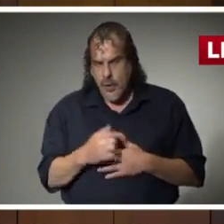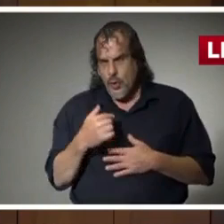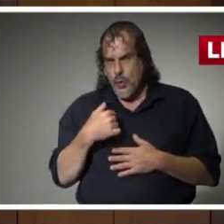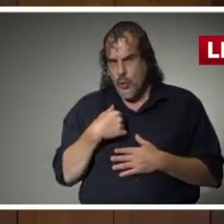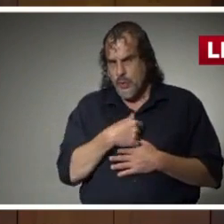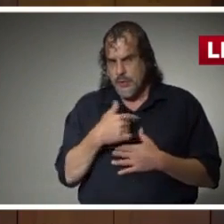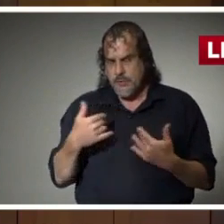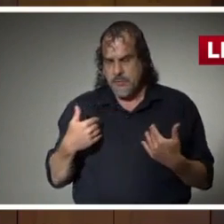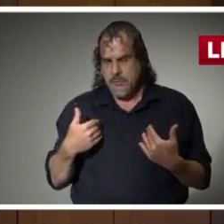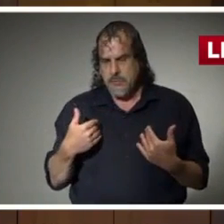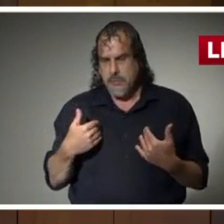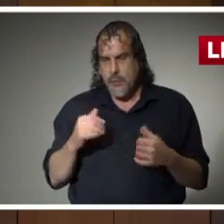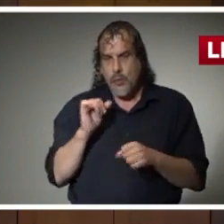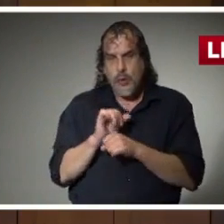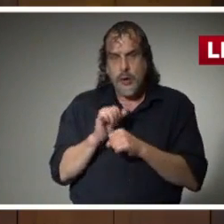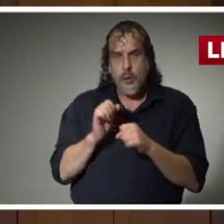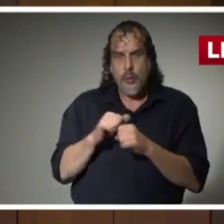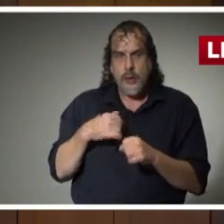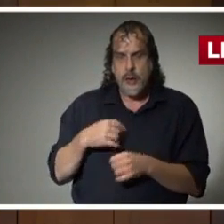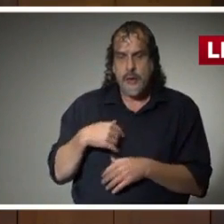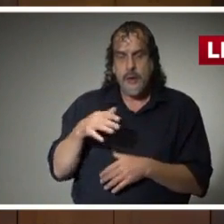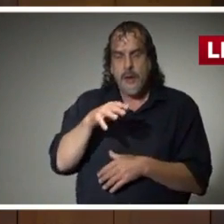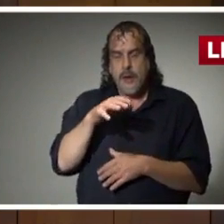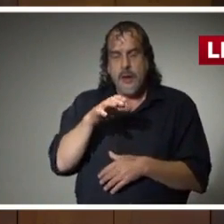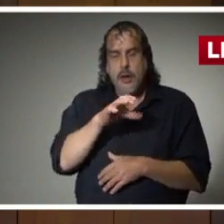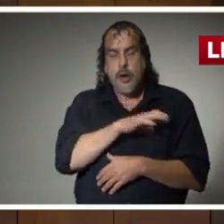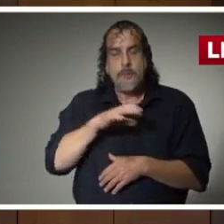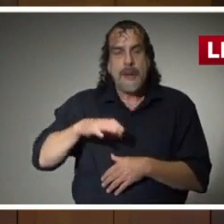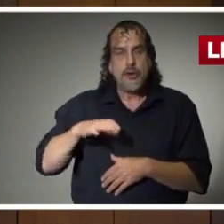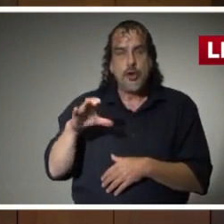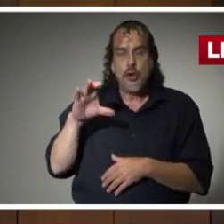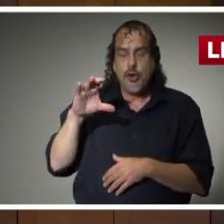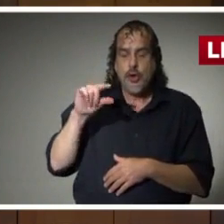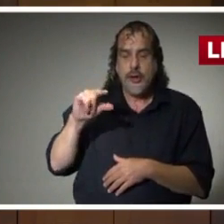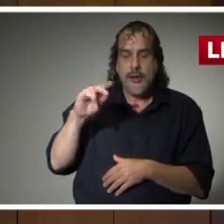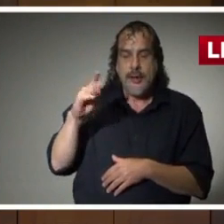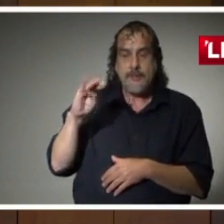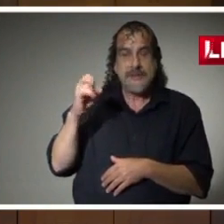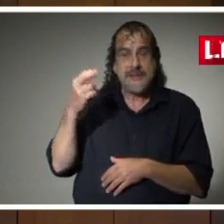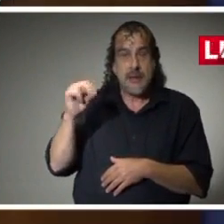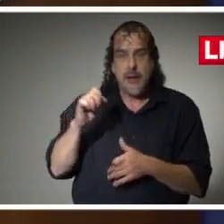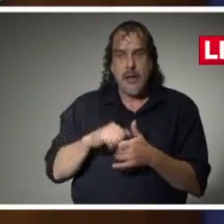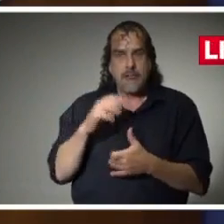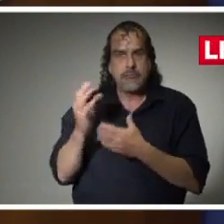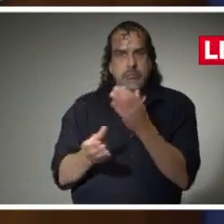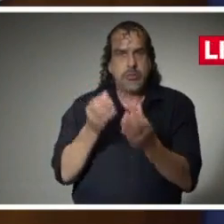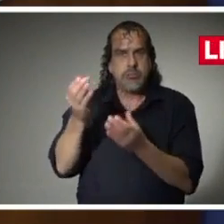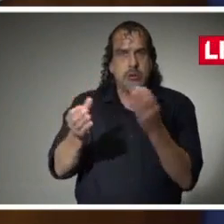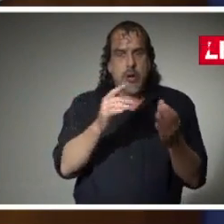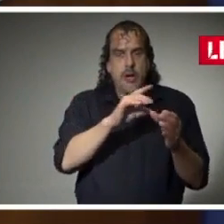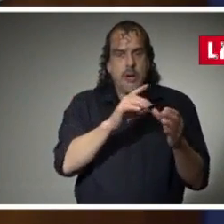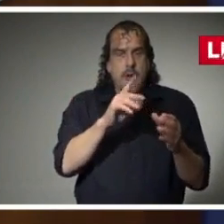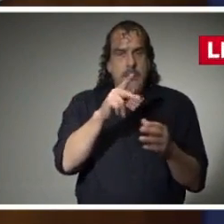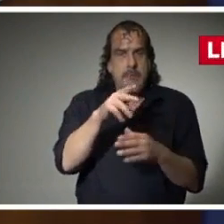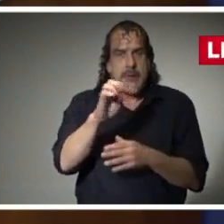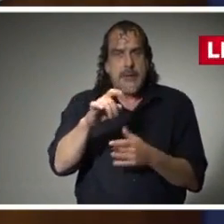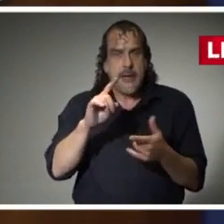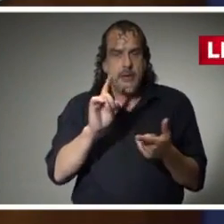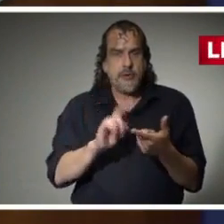with Commissioner Gibson and distribute PPE to a number of our